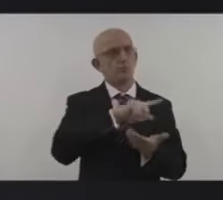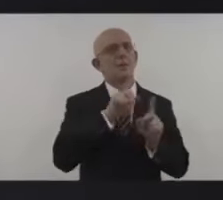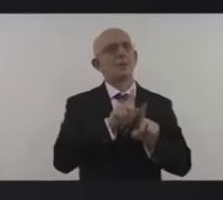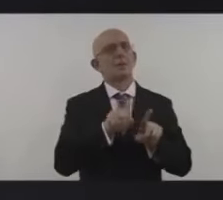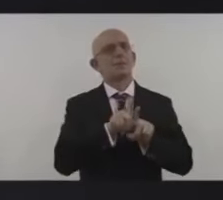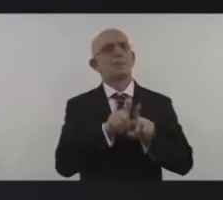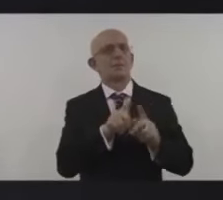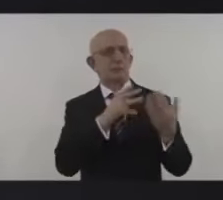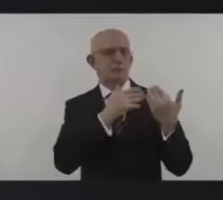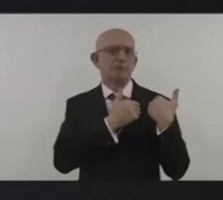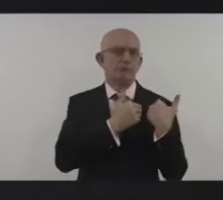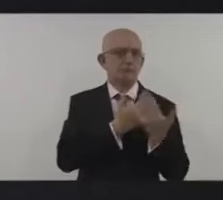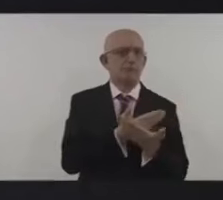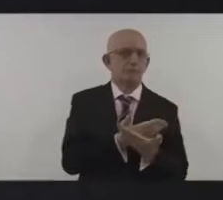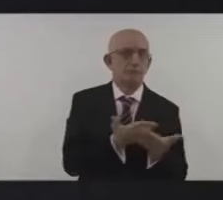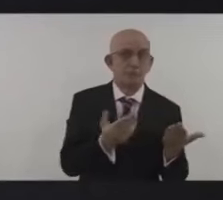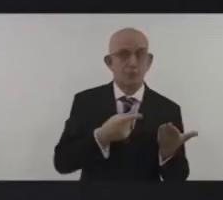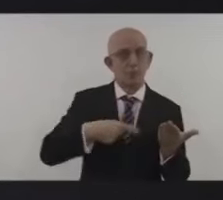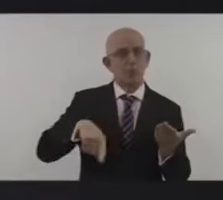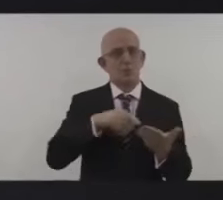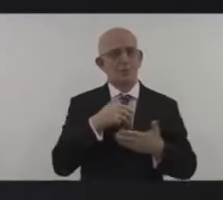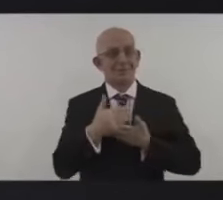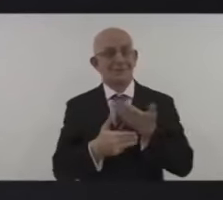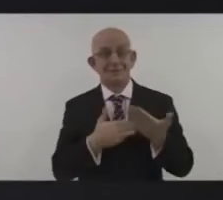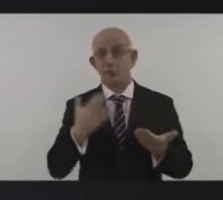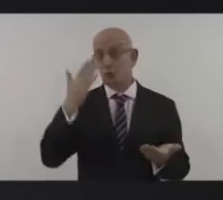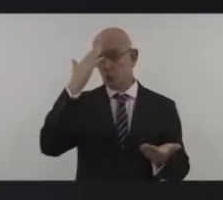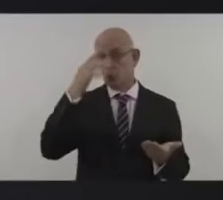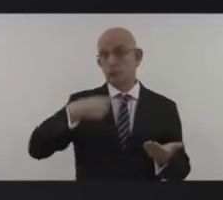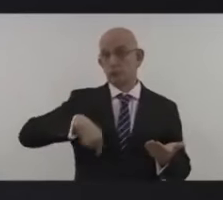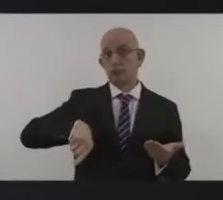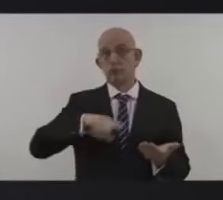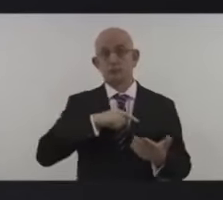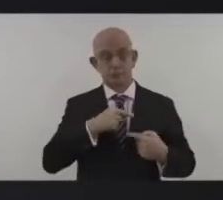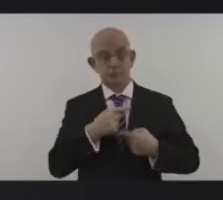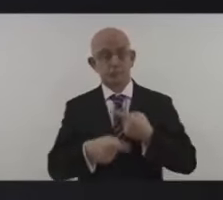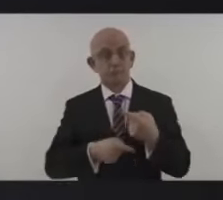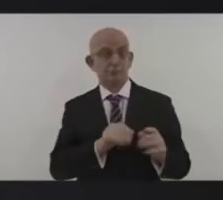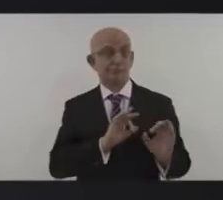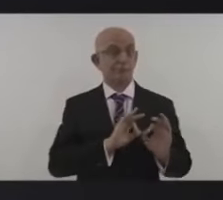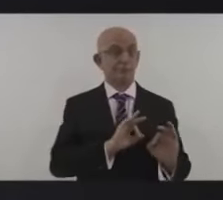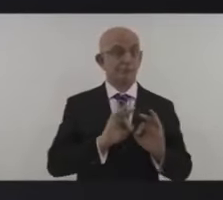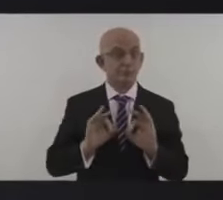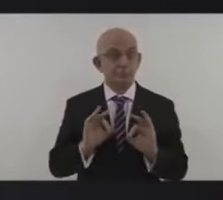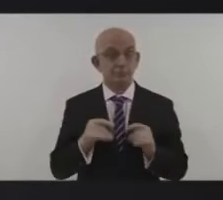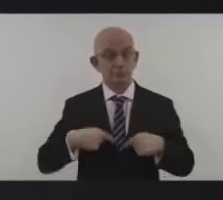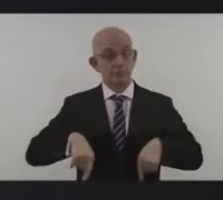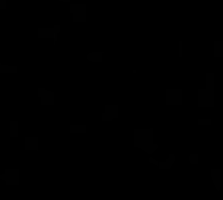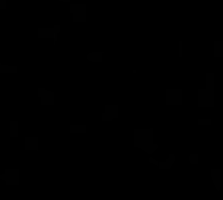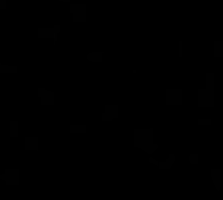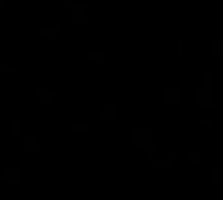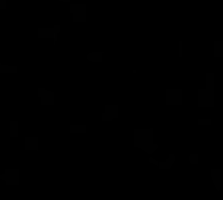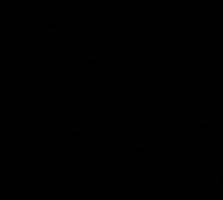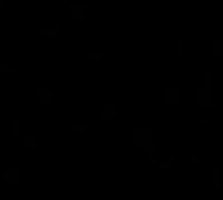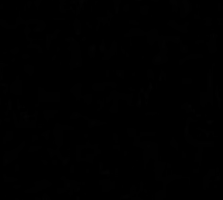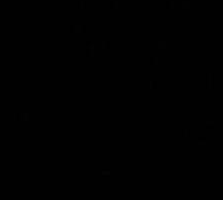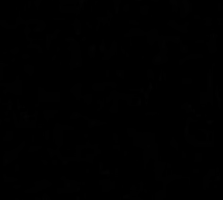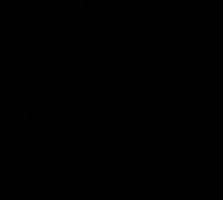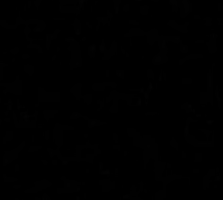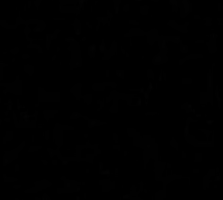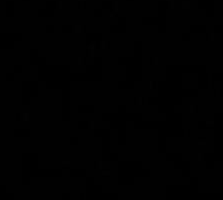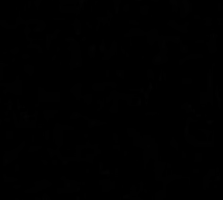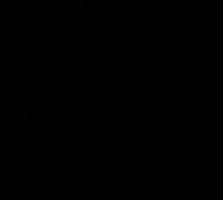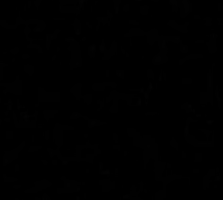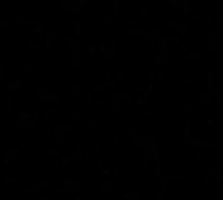resilience into supply chains the entire global economy will be brought to its knees no country is immune he